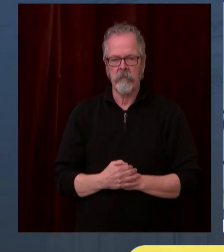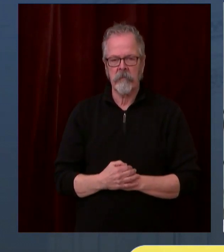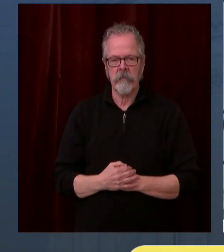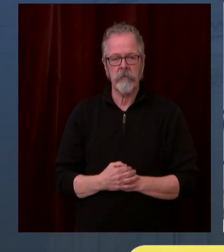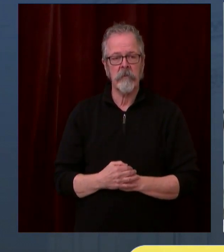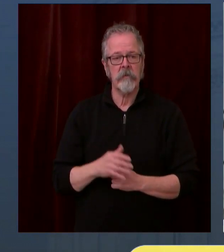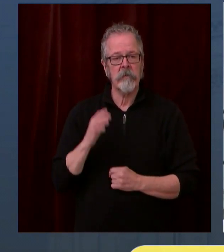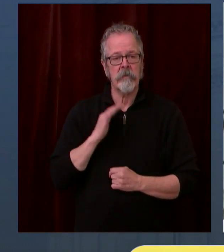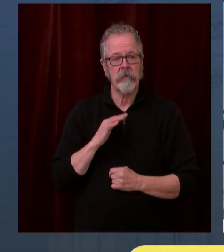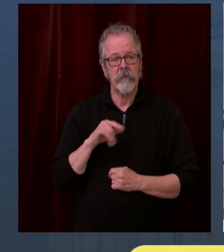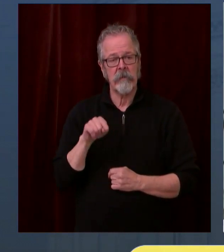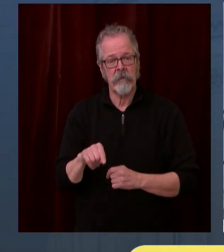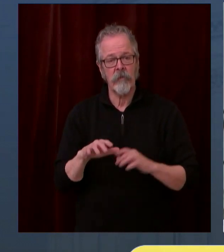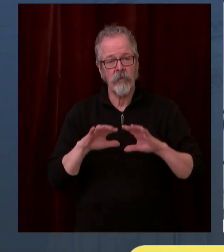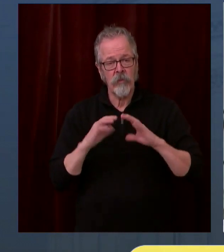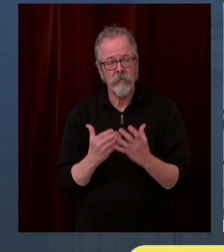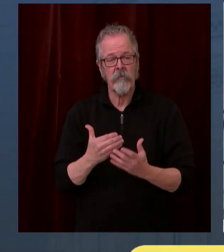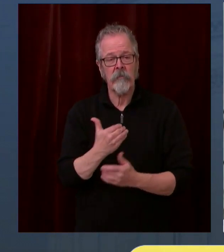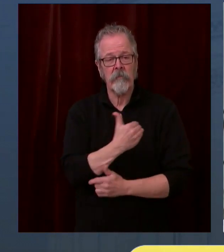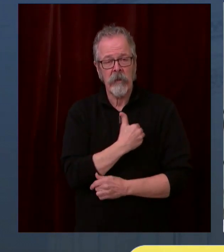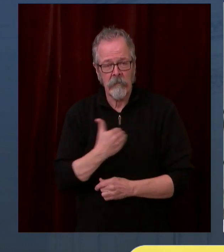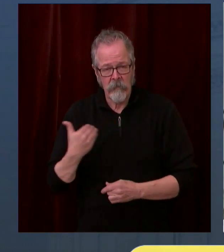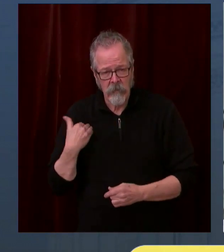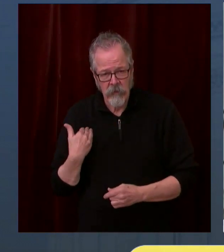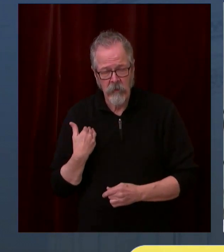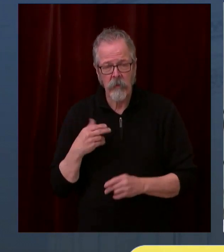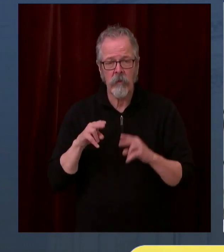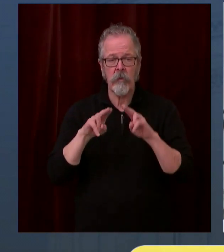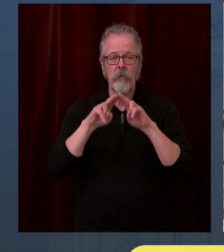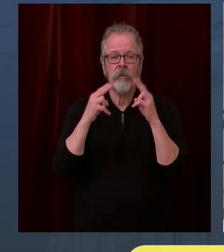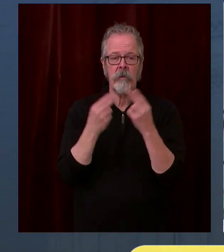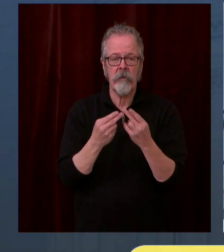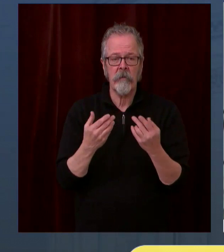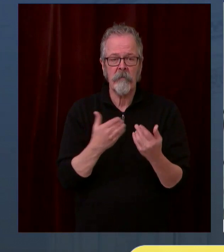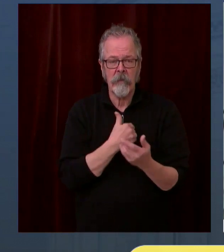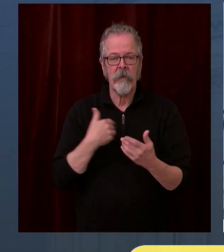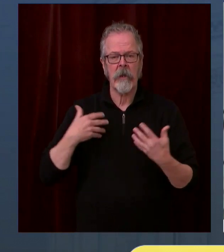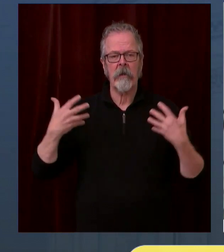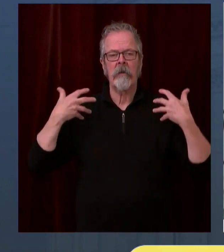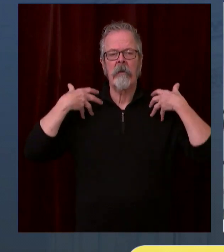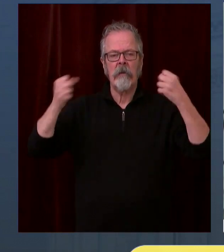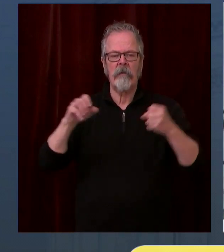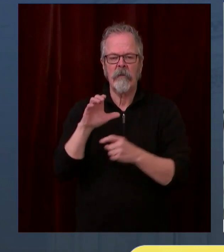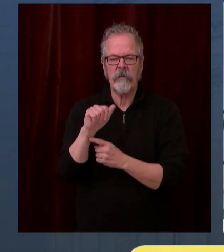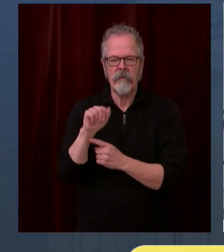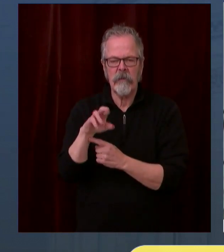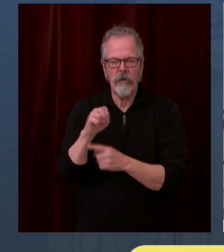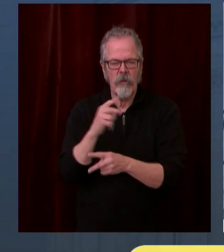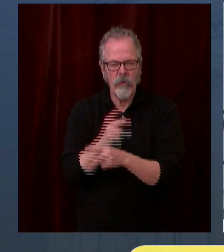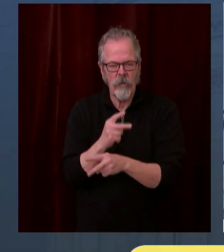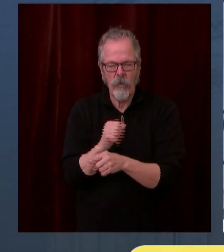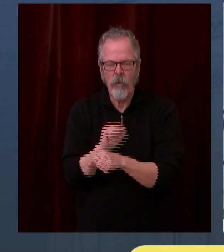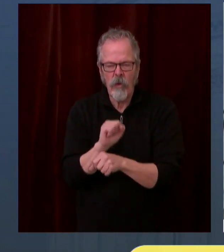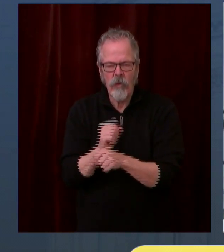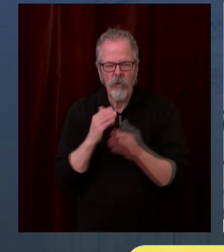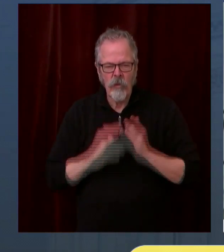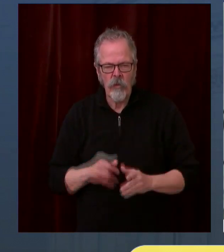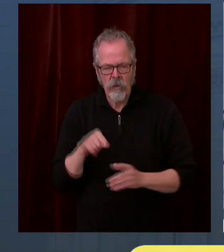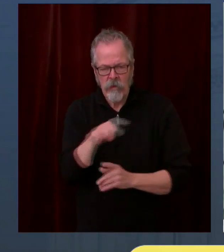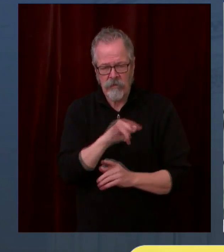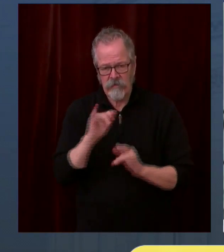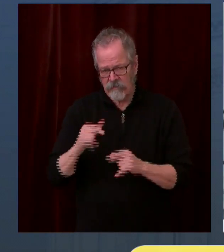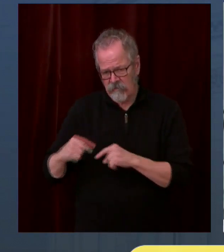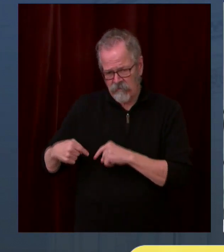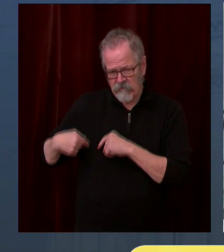Healthcare workers have been and we'll keep being there to take care of our community. And serving on this command